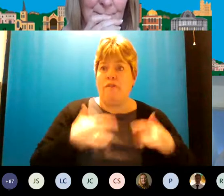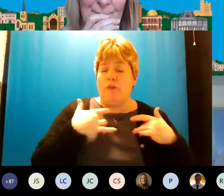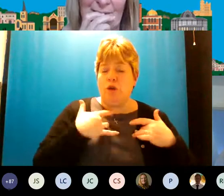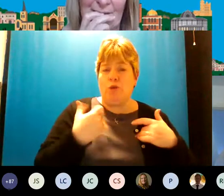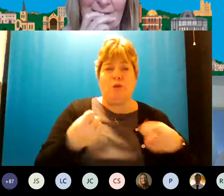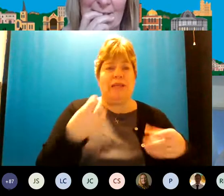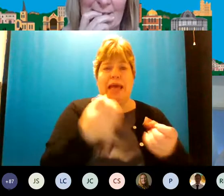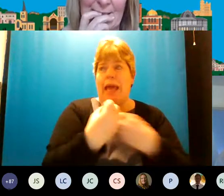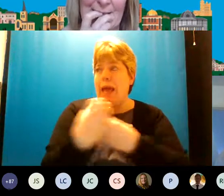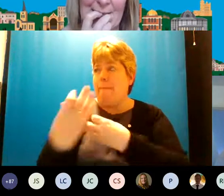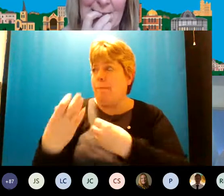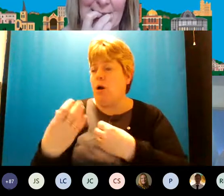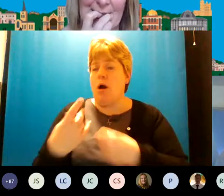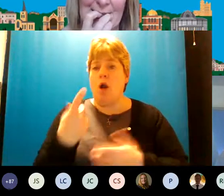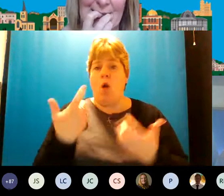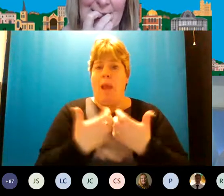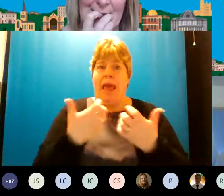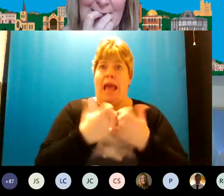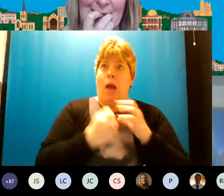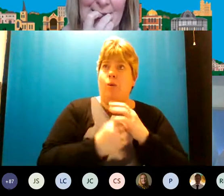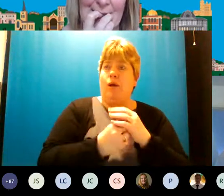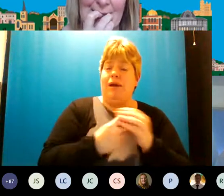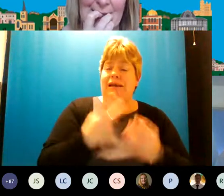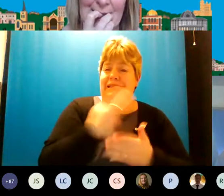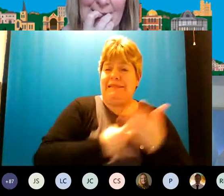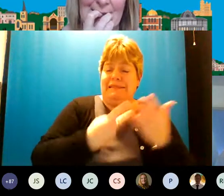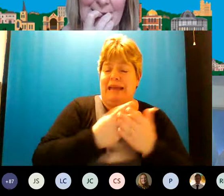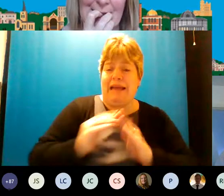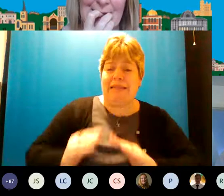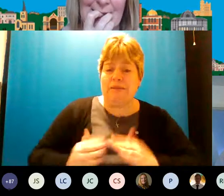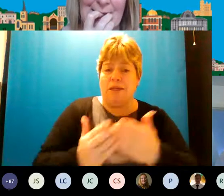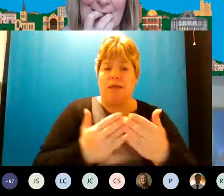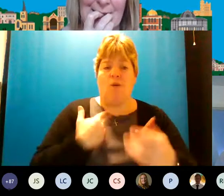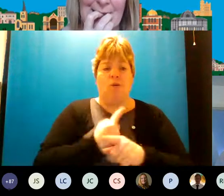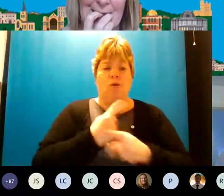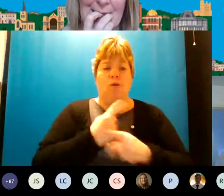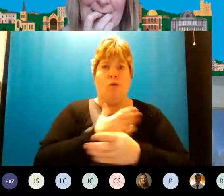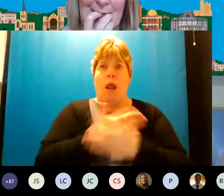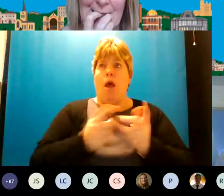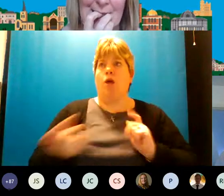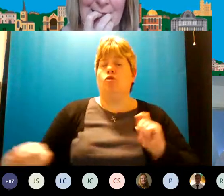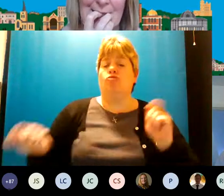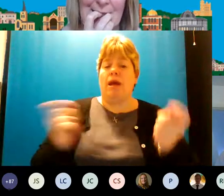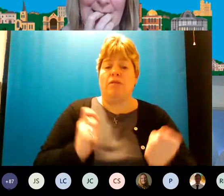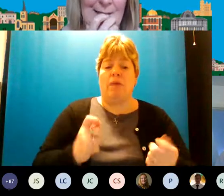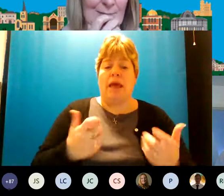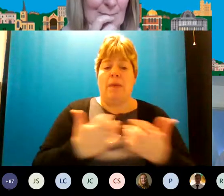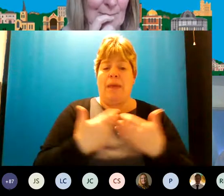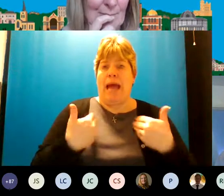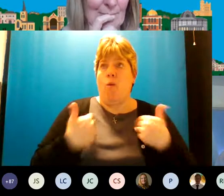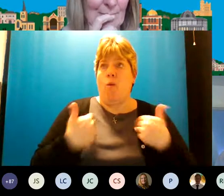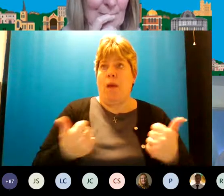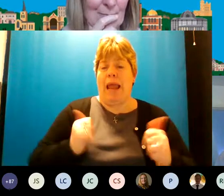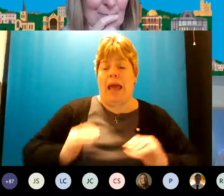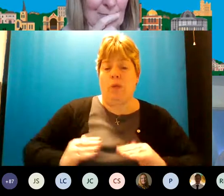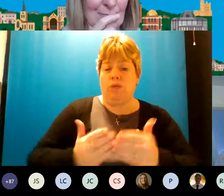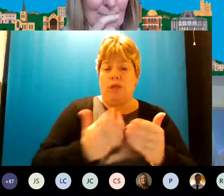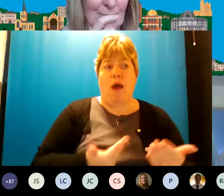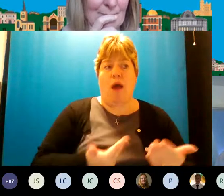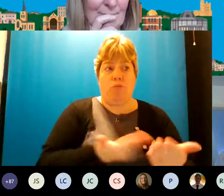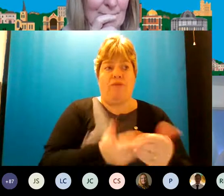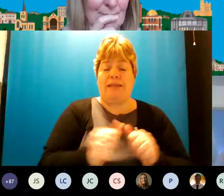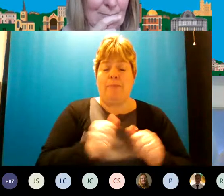not only how we're designing services because we're talking about a lot of transformation here but also about how well our services are providing etc